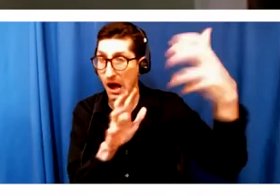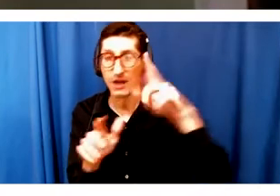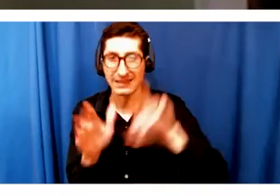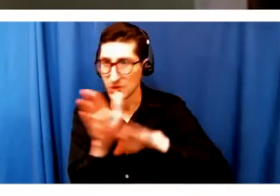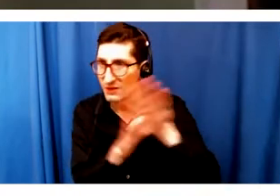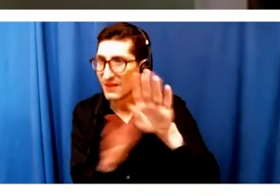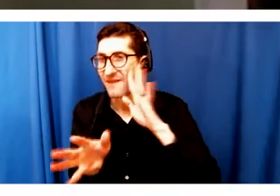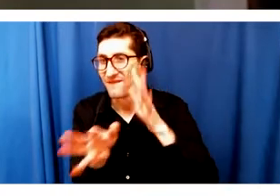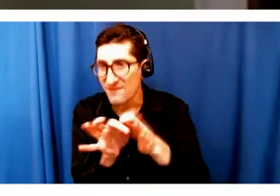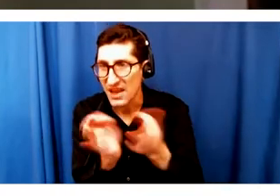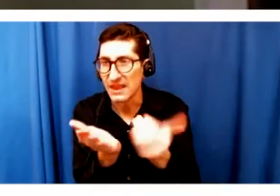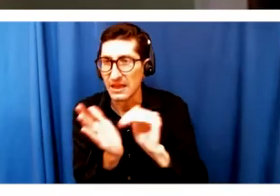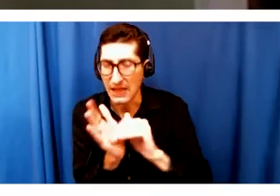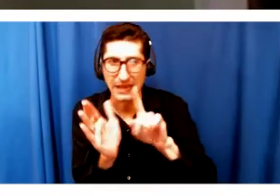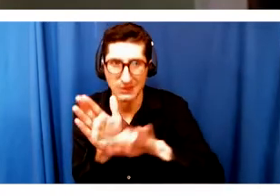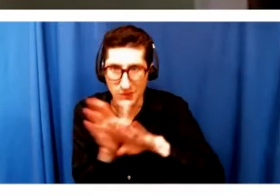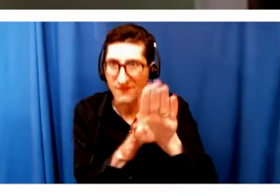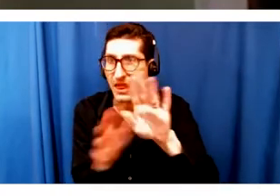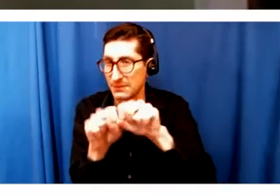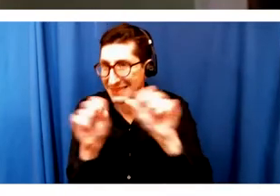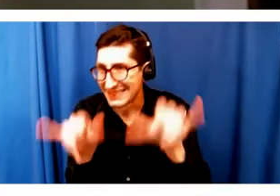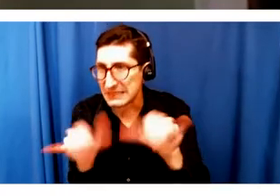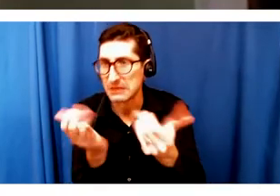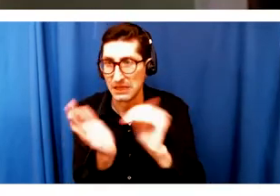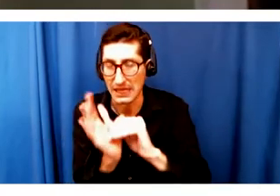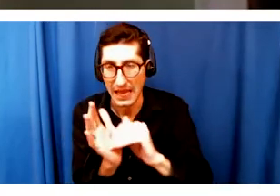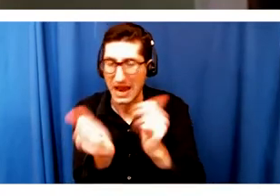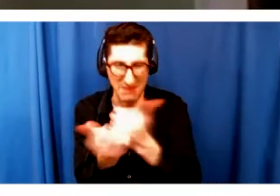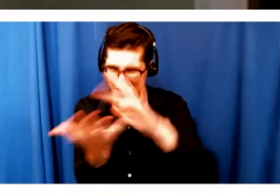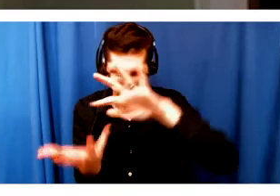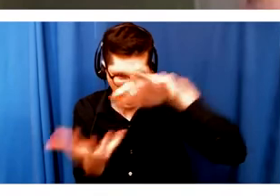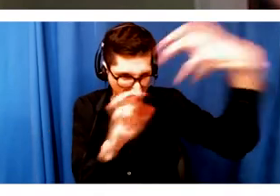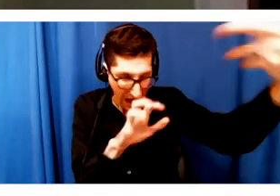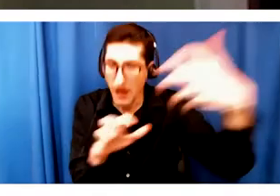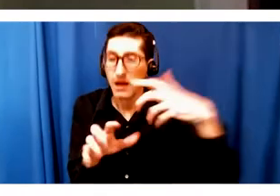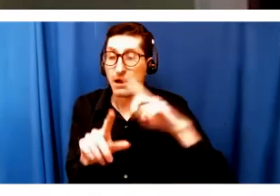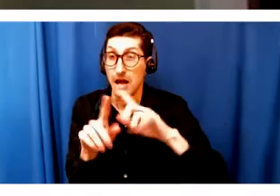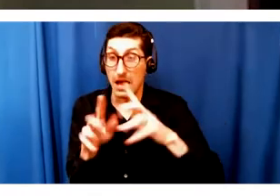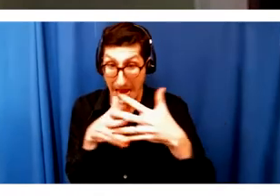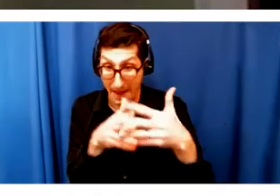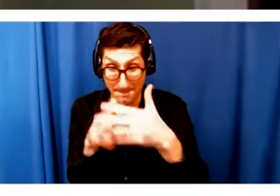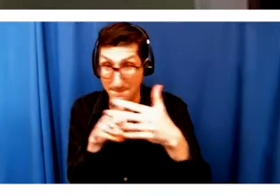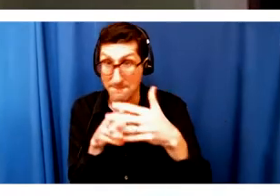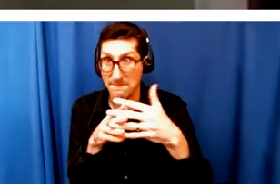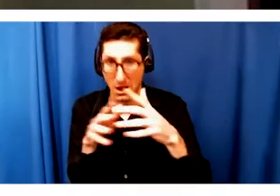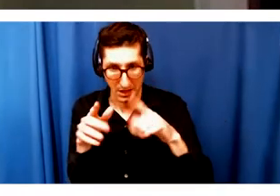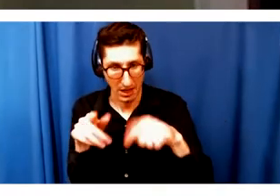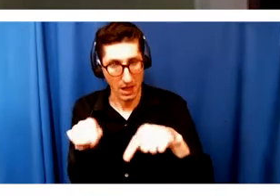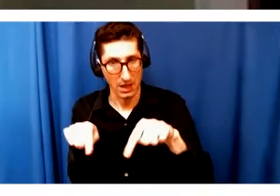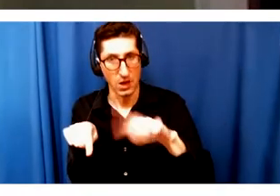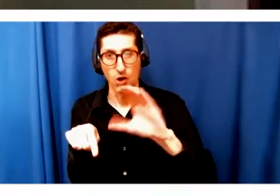kinds of systems and how the corporatization of America had come to lead to the apocalypse.